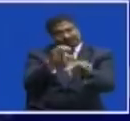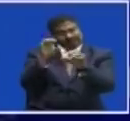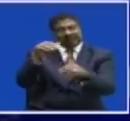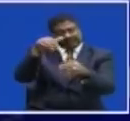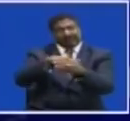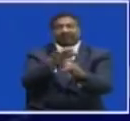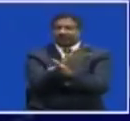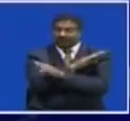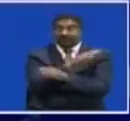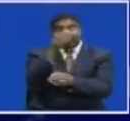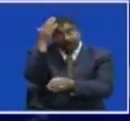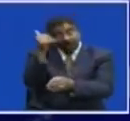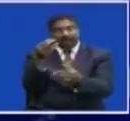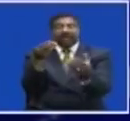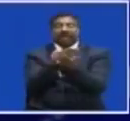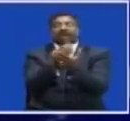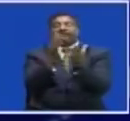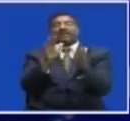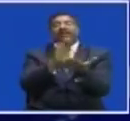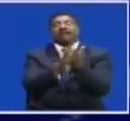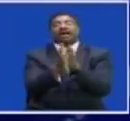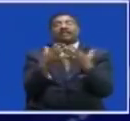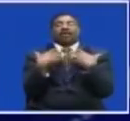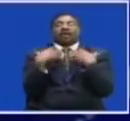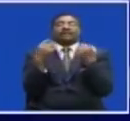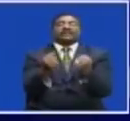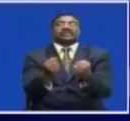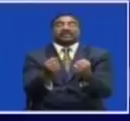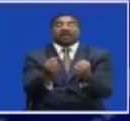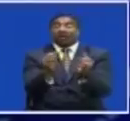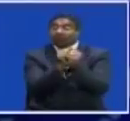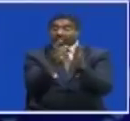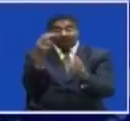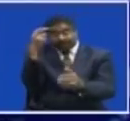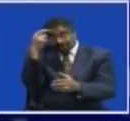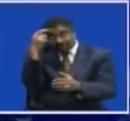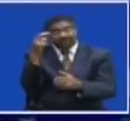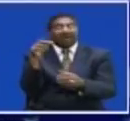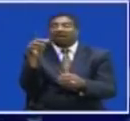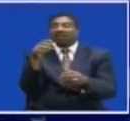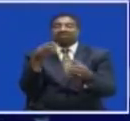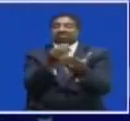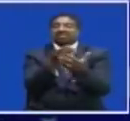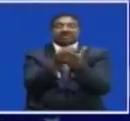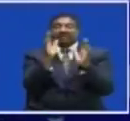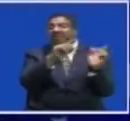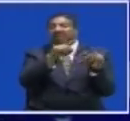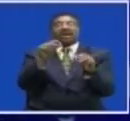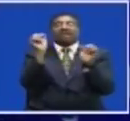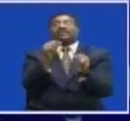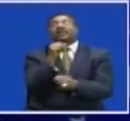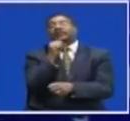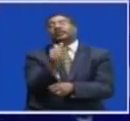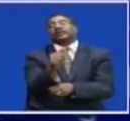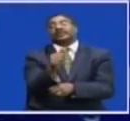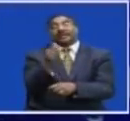country to increase investor confidence Mr. Kampiongo says development in the absence of security is practically difficult Speaking when he